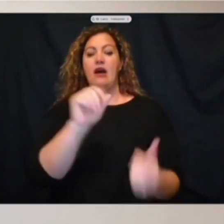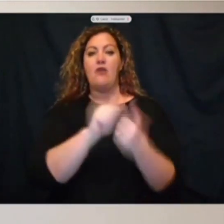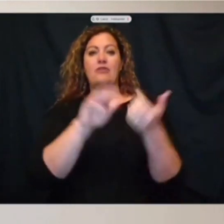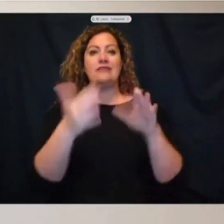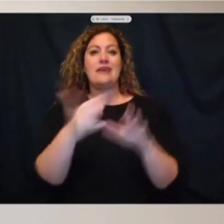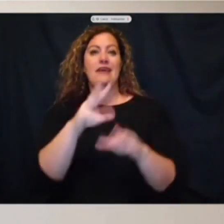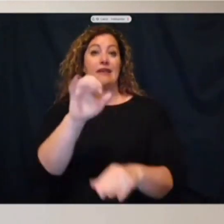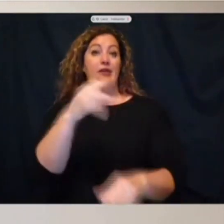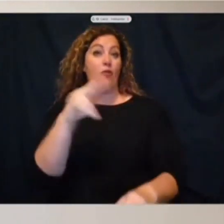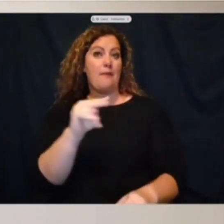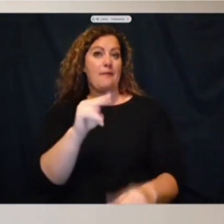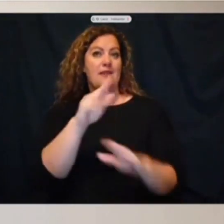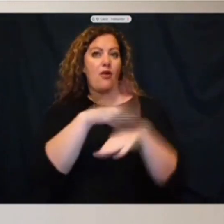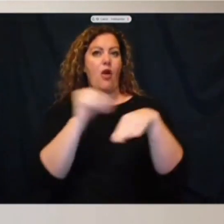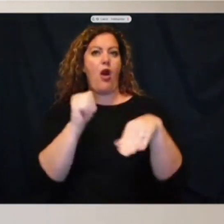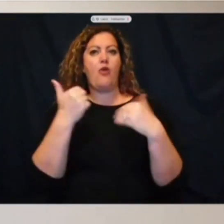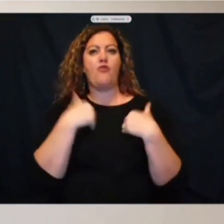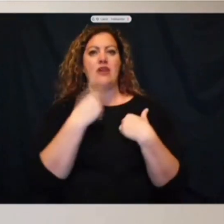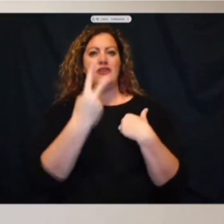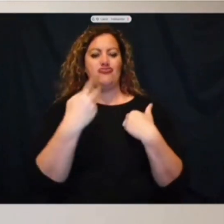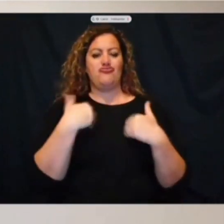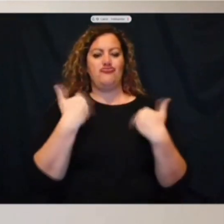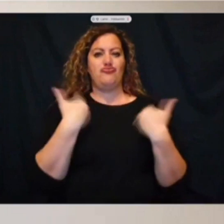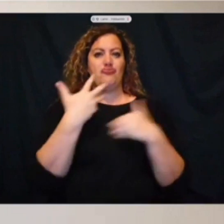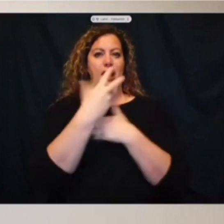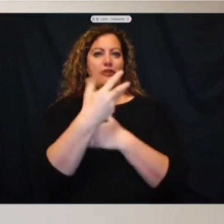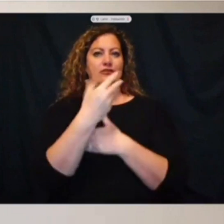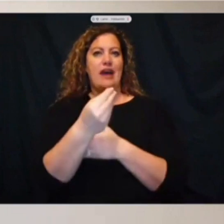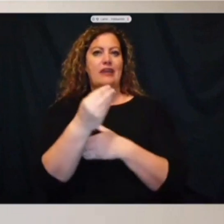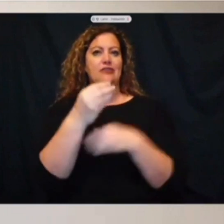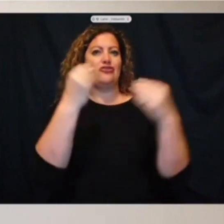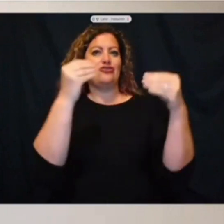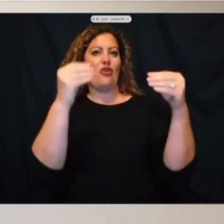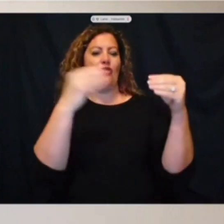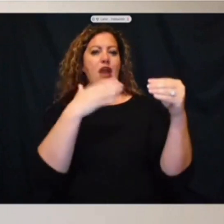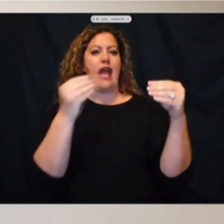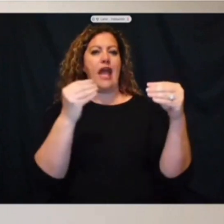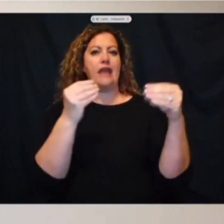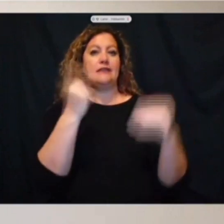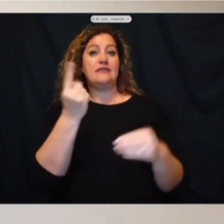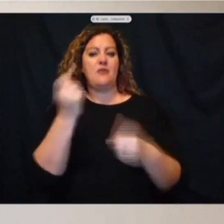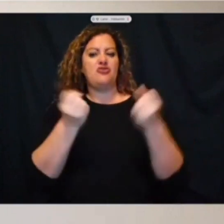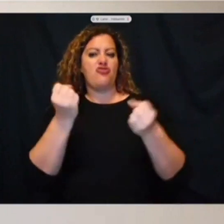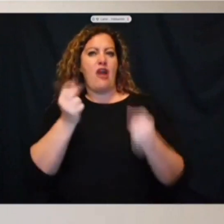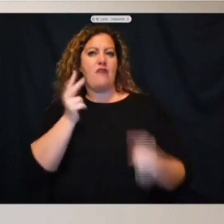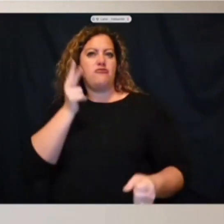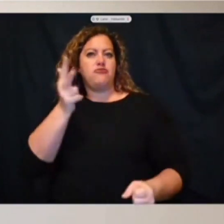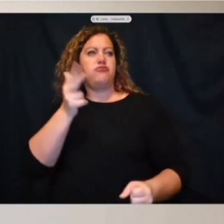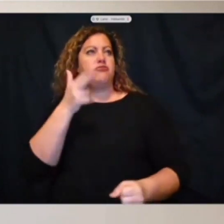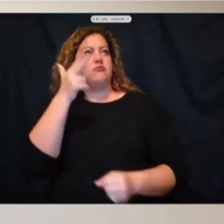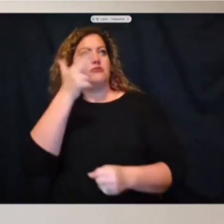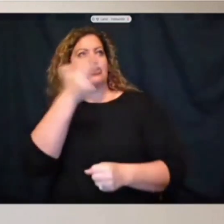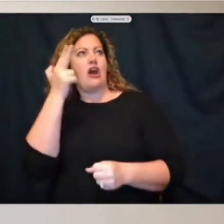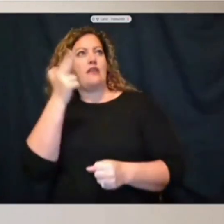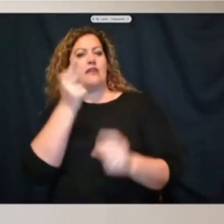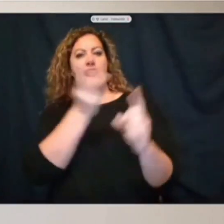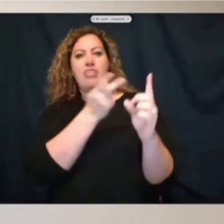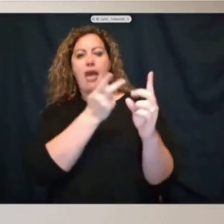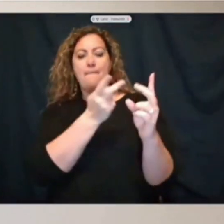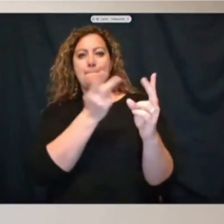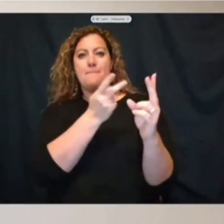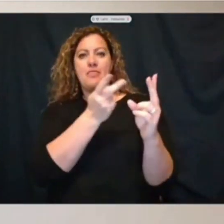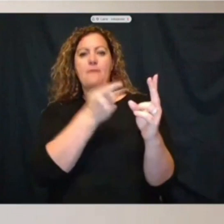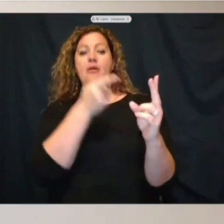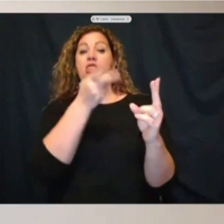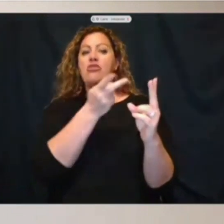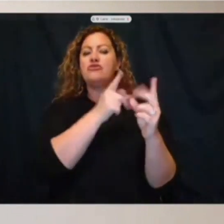teenagers, that were outside of the convenience store. They were targeted by an individual in an automobile, fired at them. Those two individuals ran to a